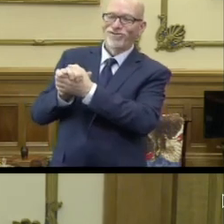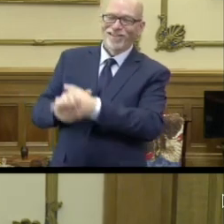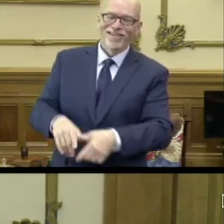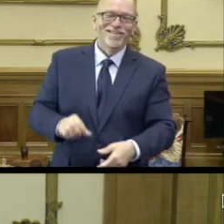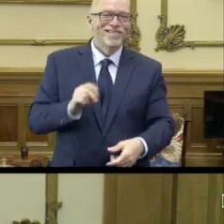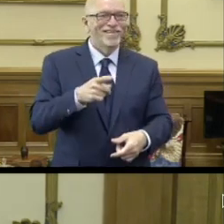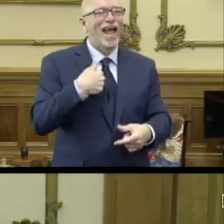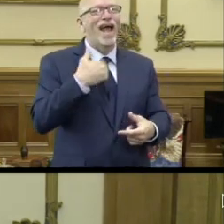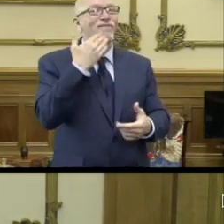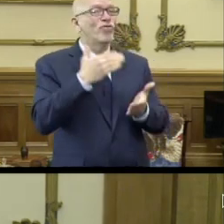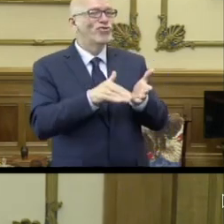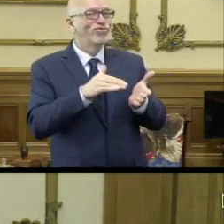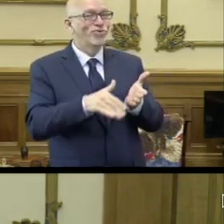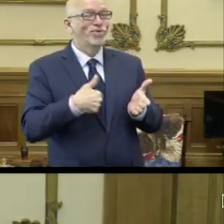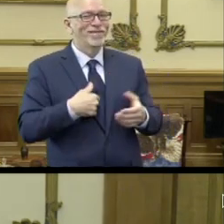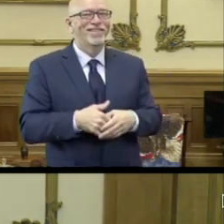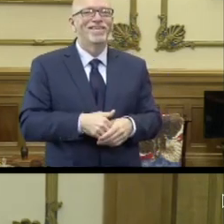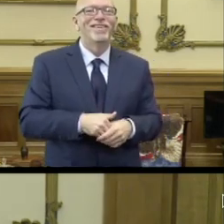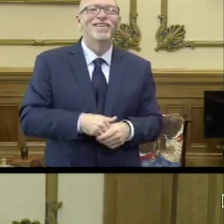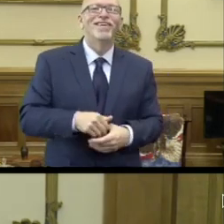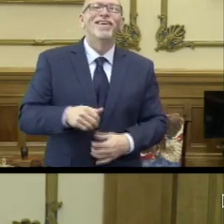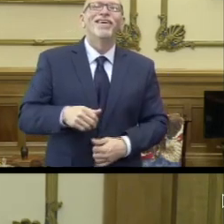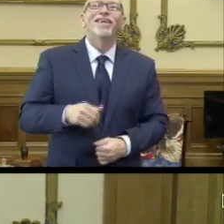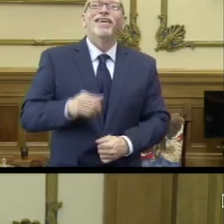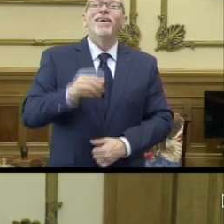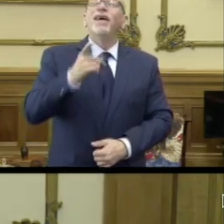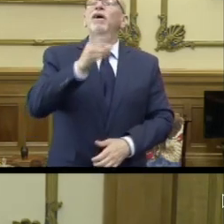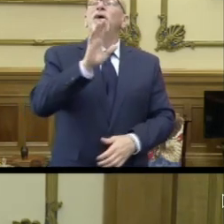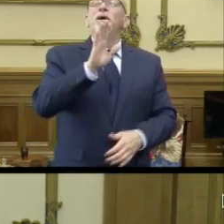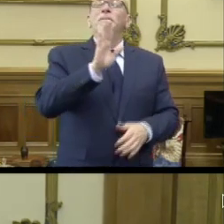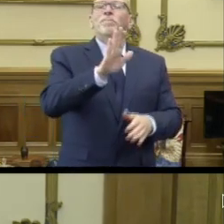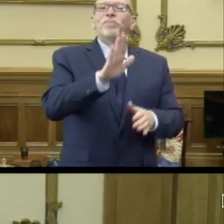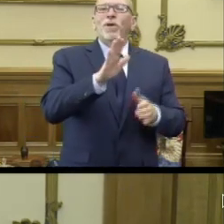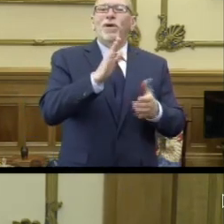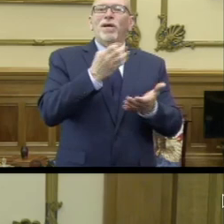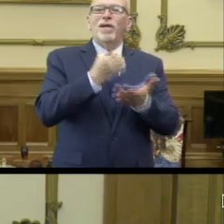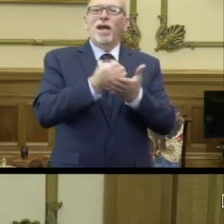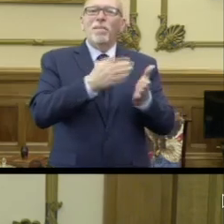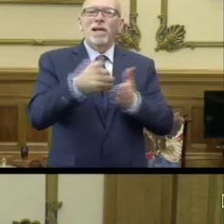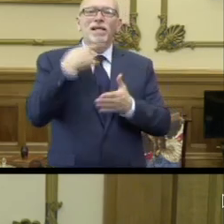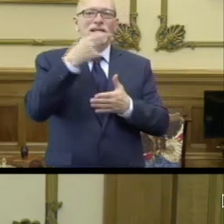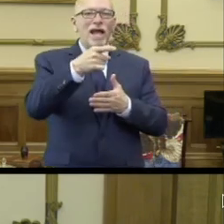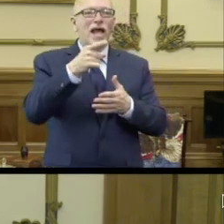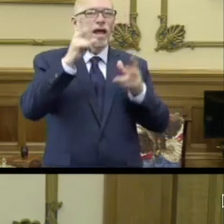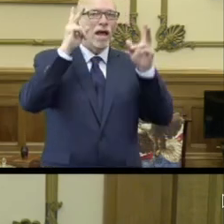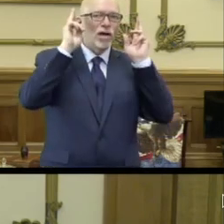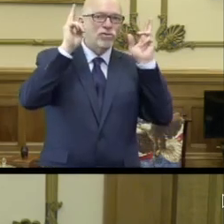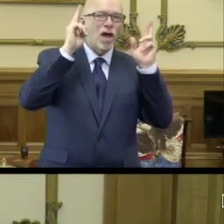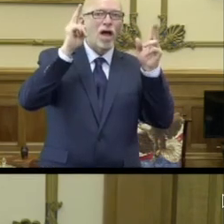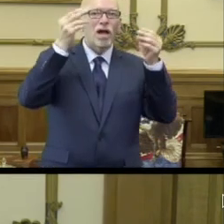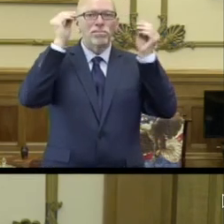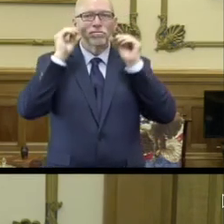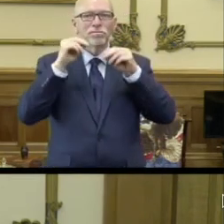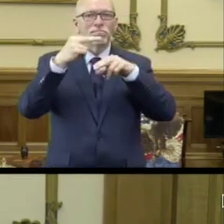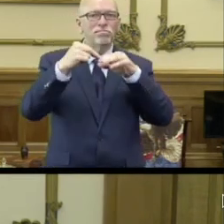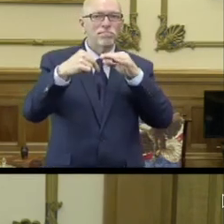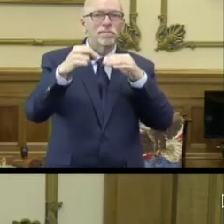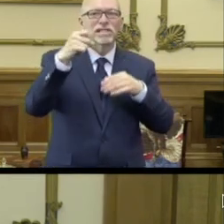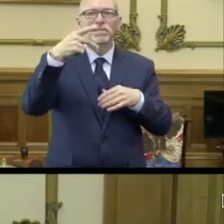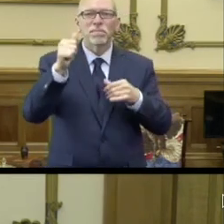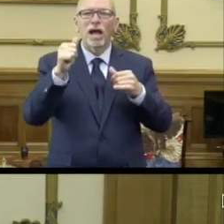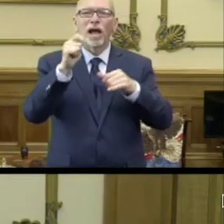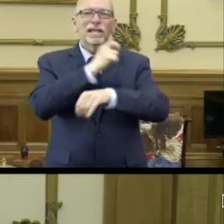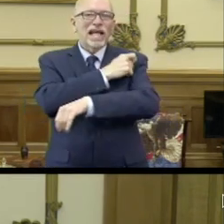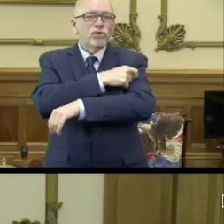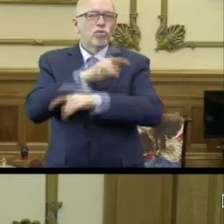I had a good excuse, at least. you did. In your plan, stated that hair salons, barbershops, nail salons, spas, and